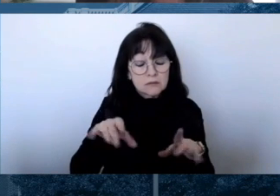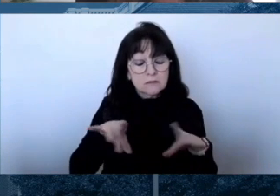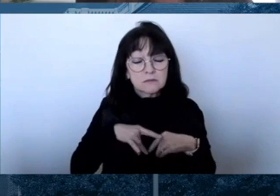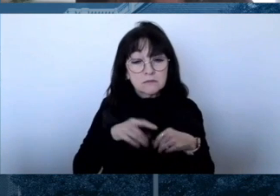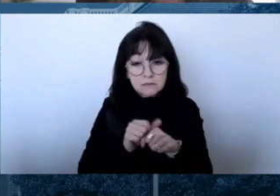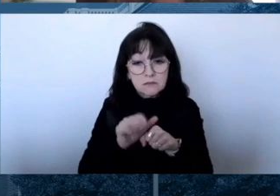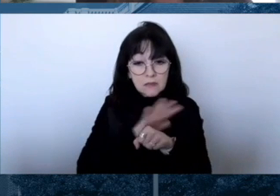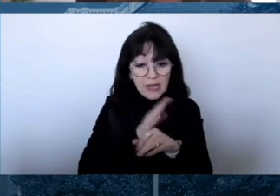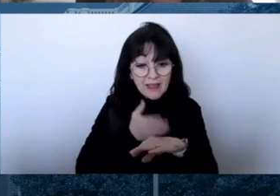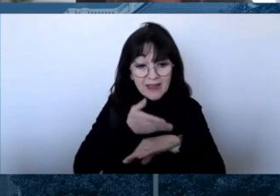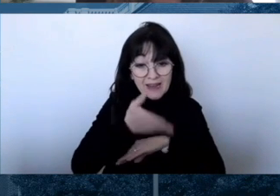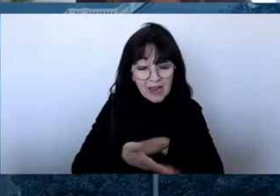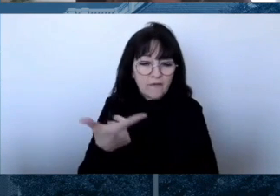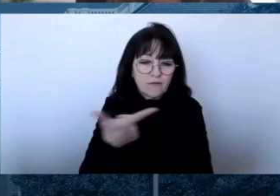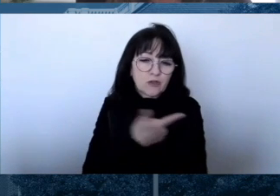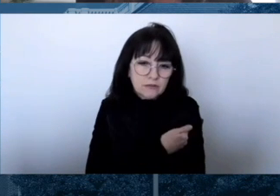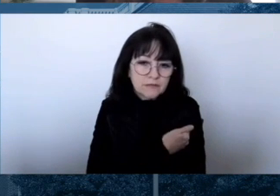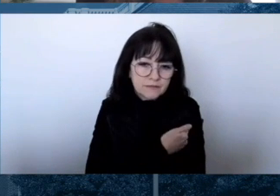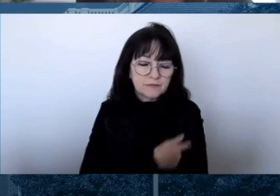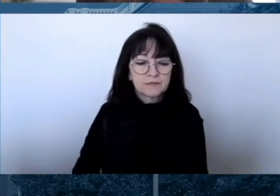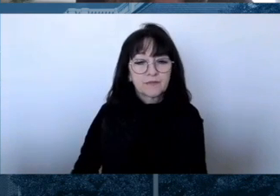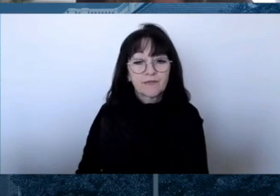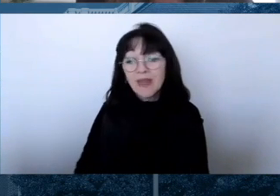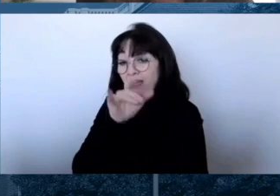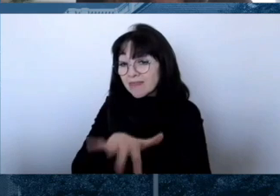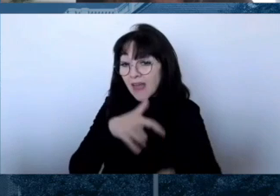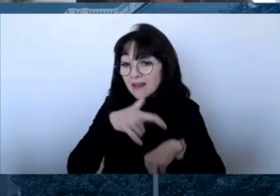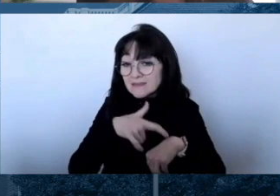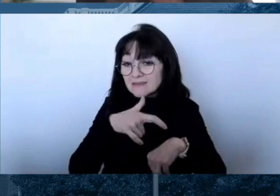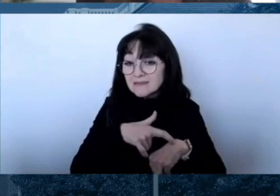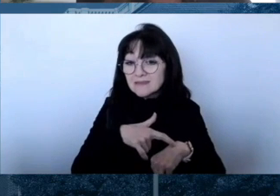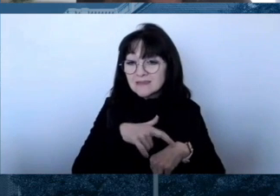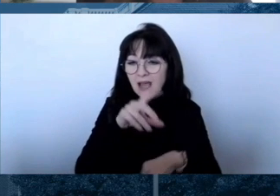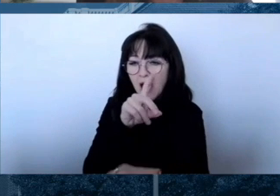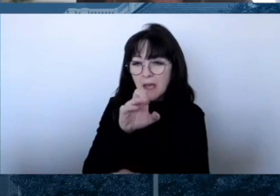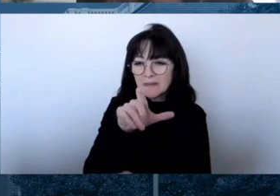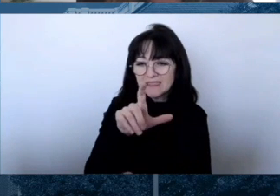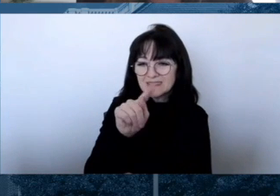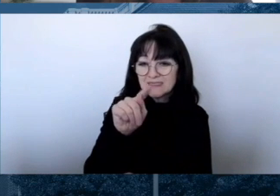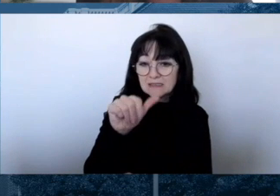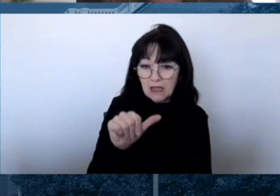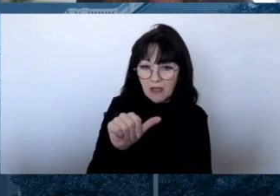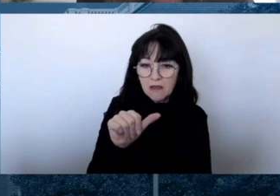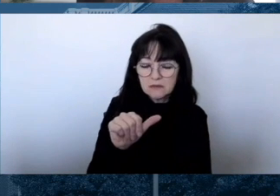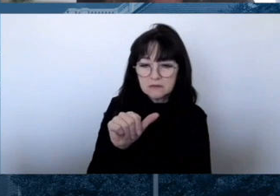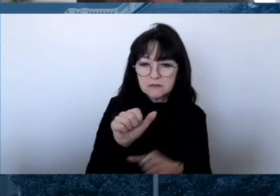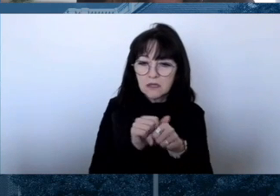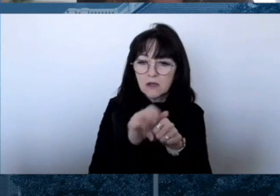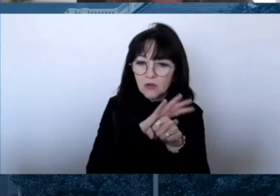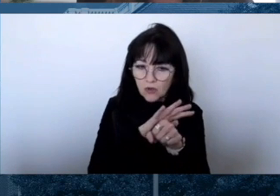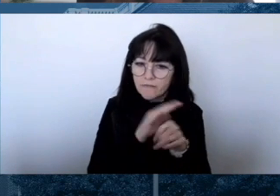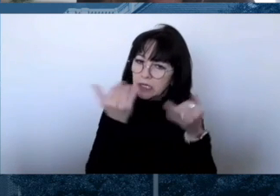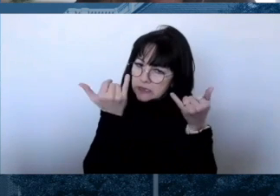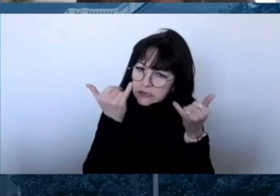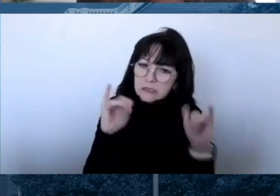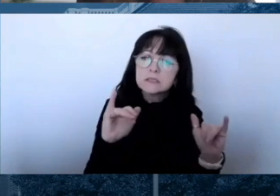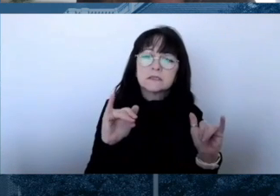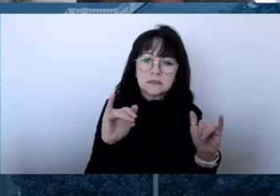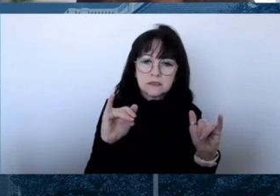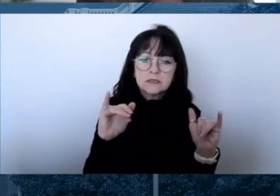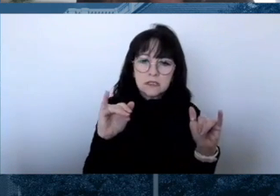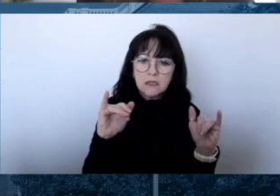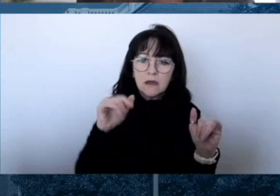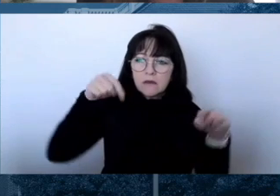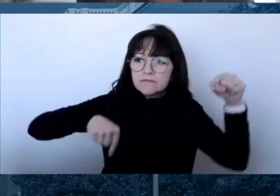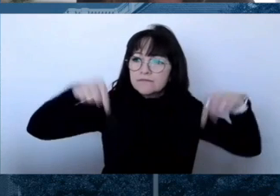during the Delta wave. And while the Delta wave is still present, or Delta, I should say, is still present in the U.S. and around the world, the